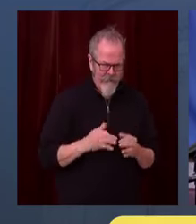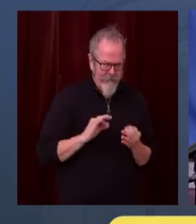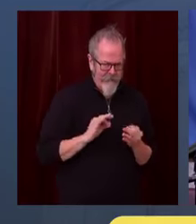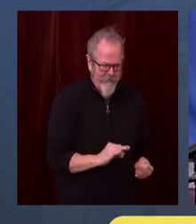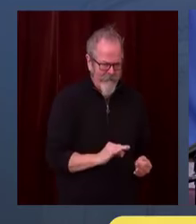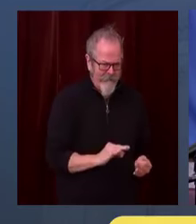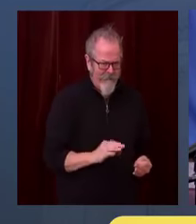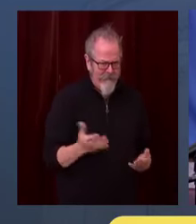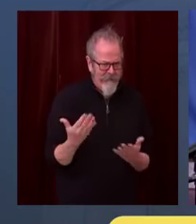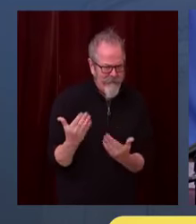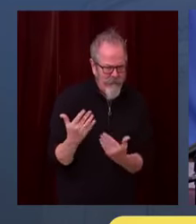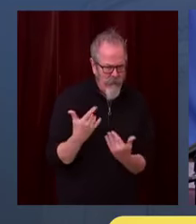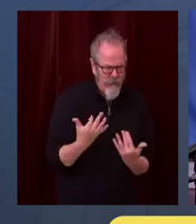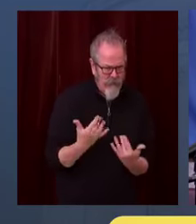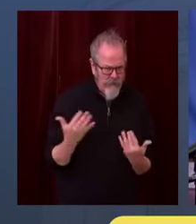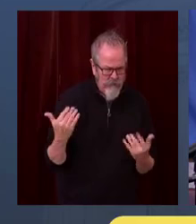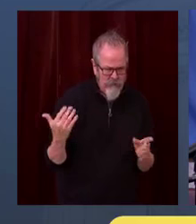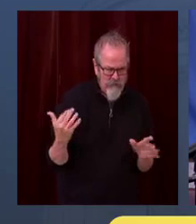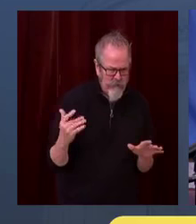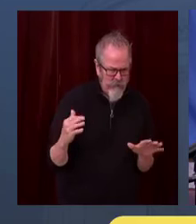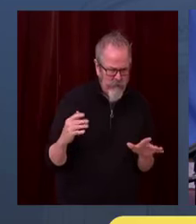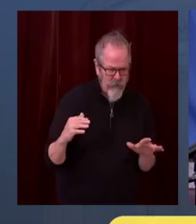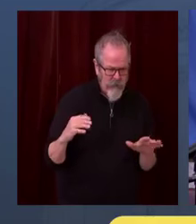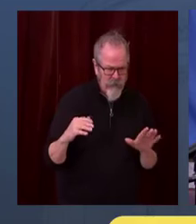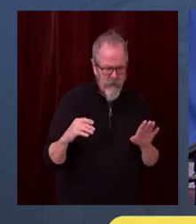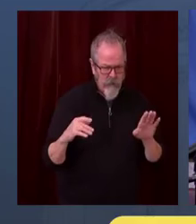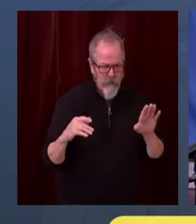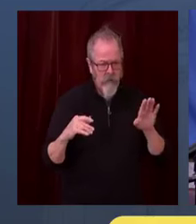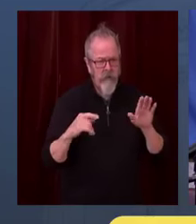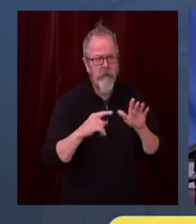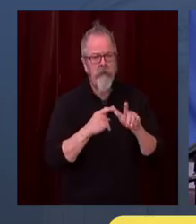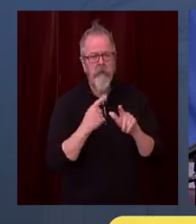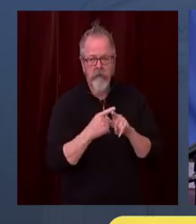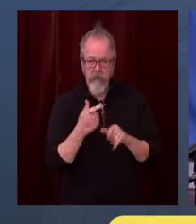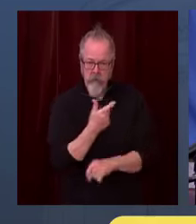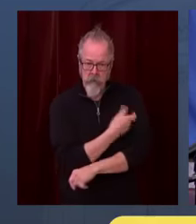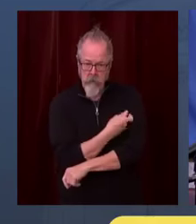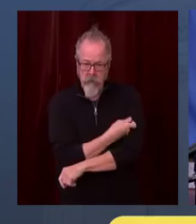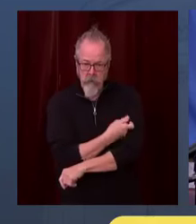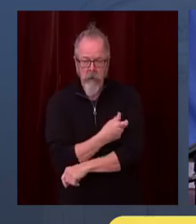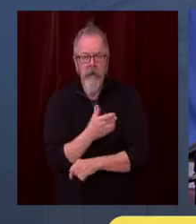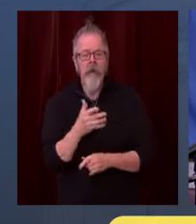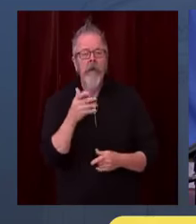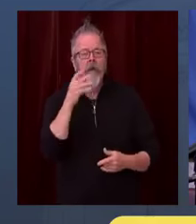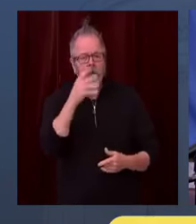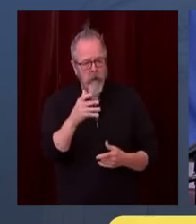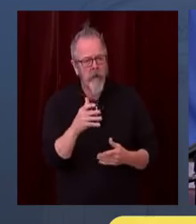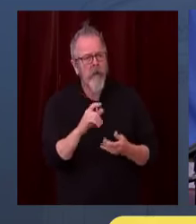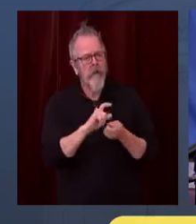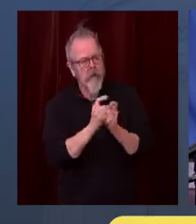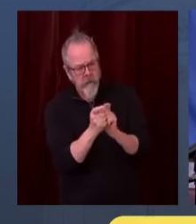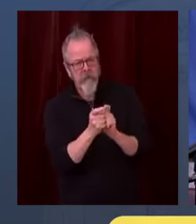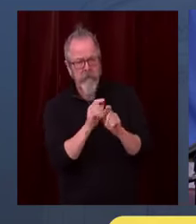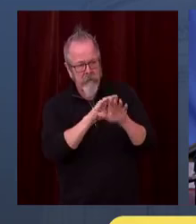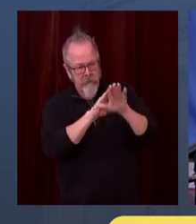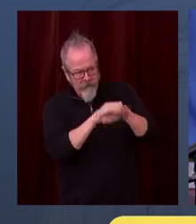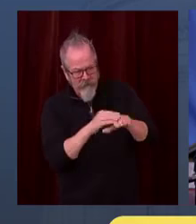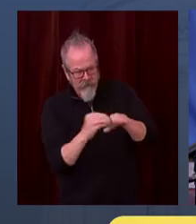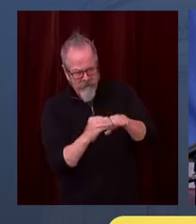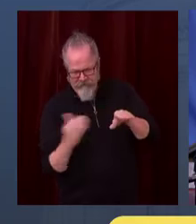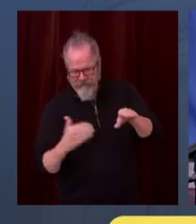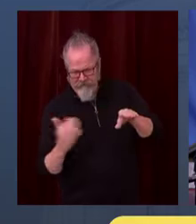as possible until the vaccine and other therapeutic measures arrives. And that's a task I believe Washington is up to.